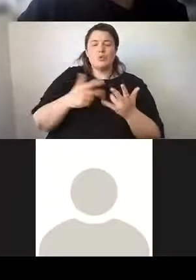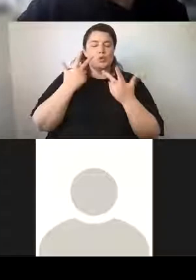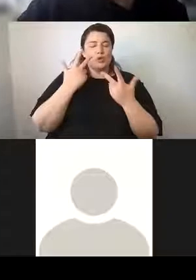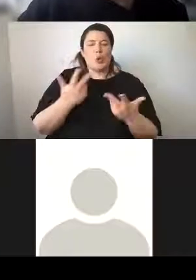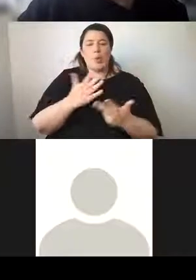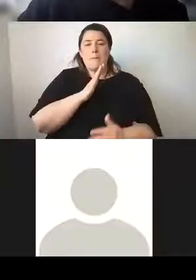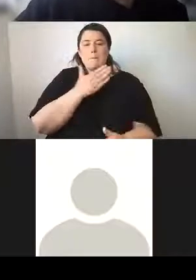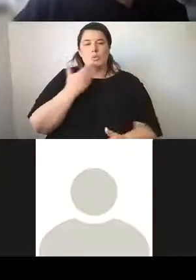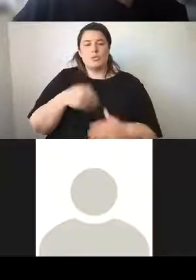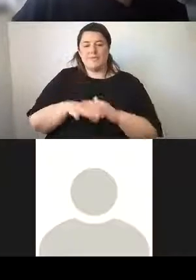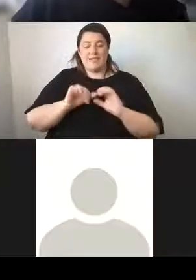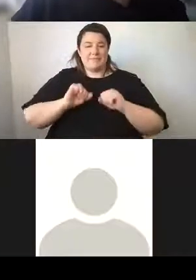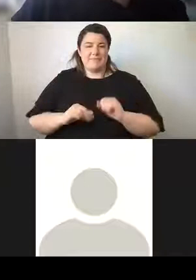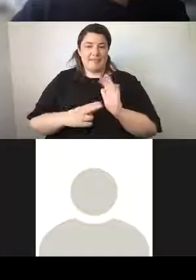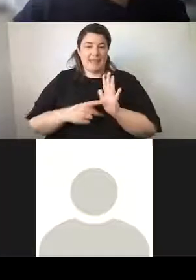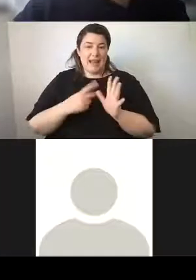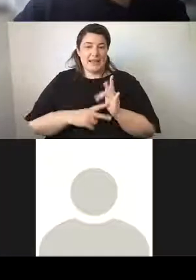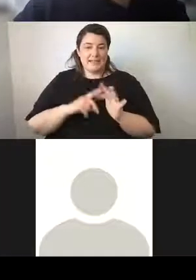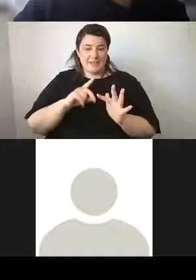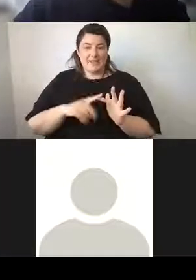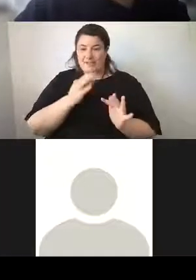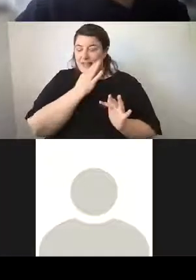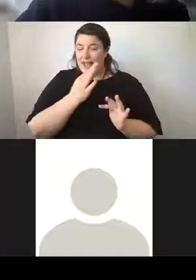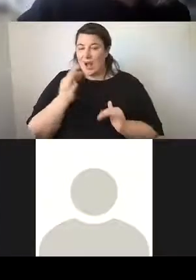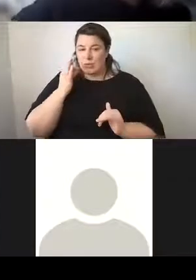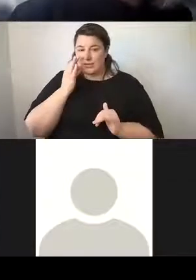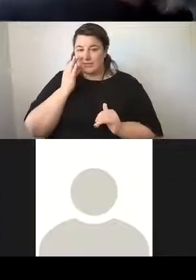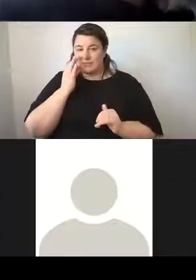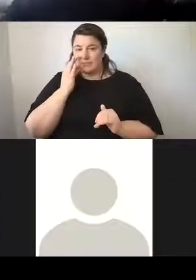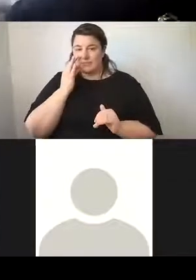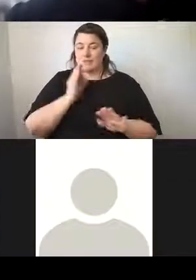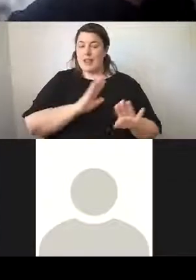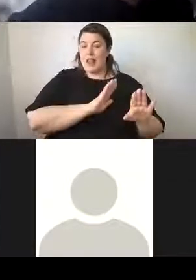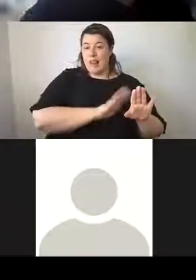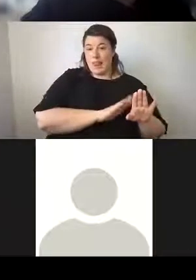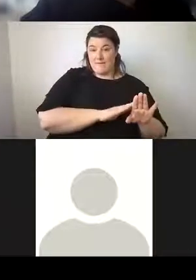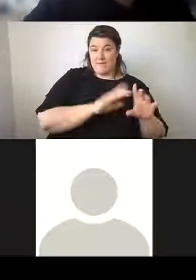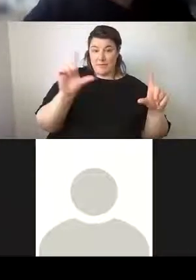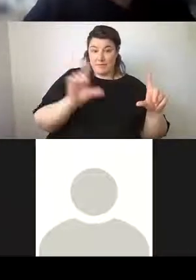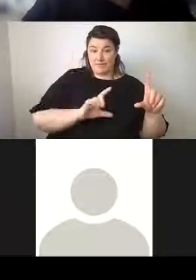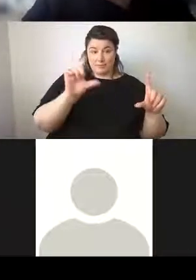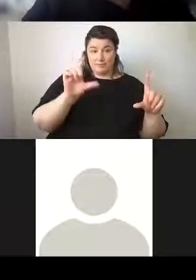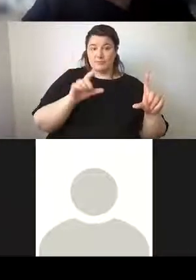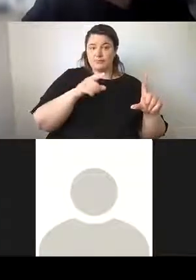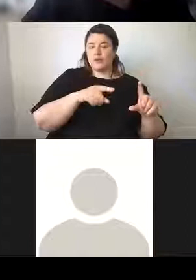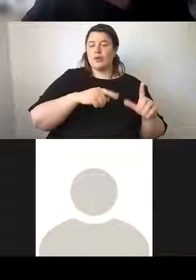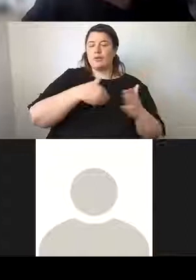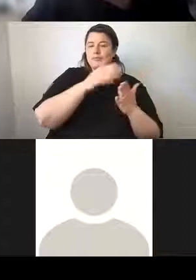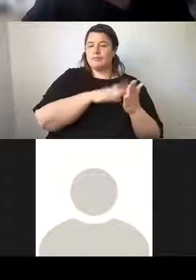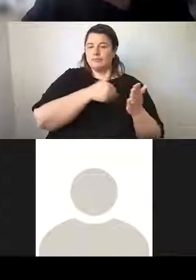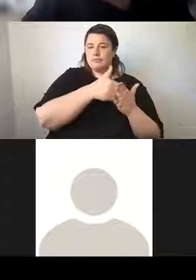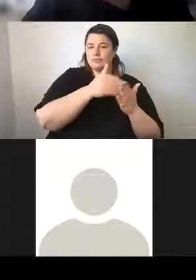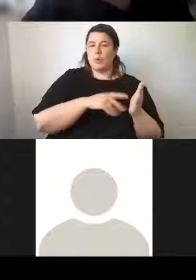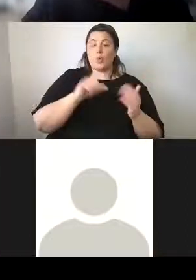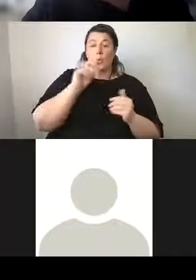native flora. So in this image is on the left hand side, a watercolor by Lucien